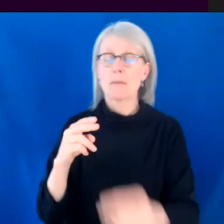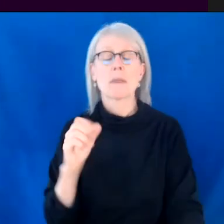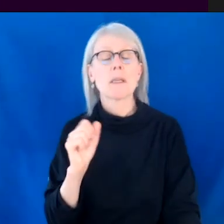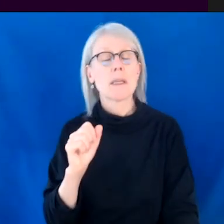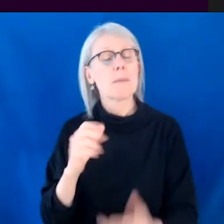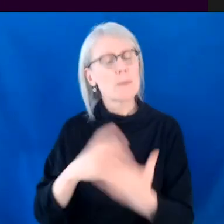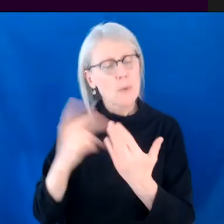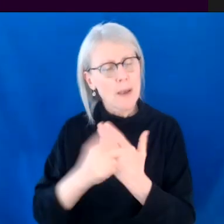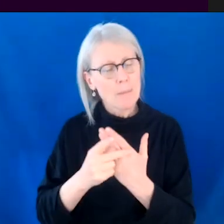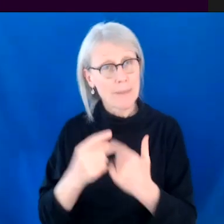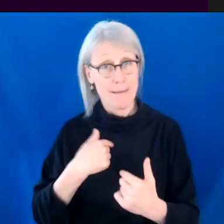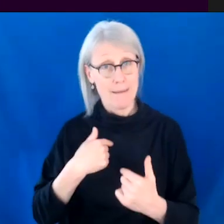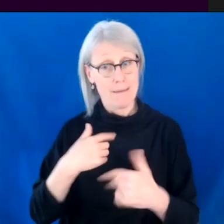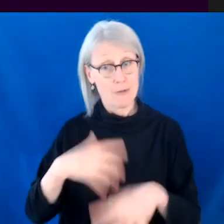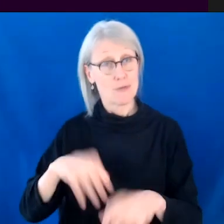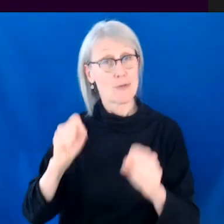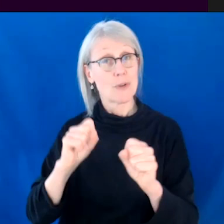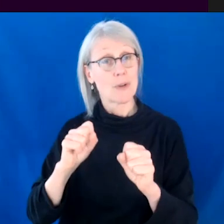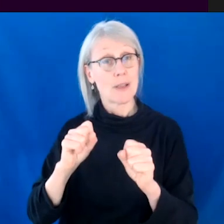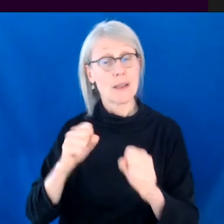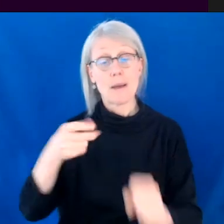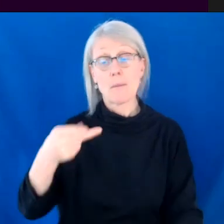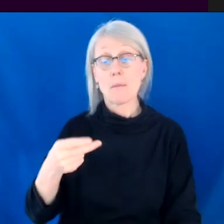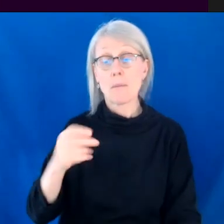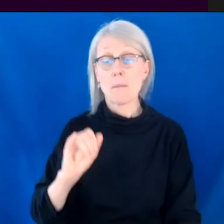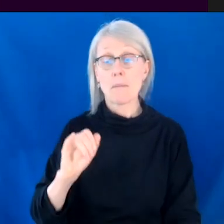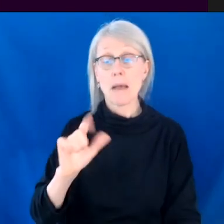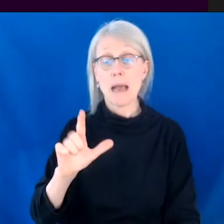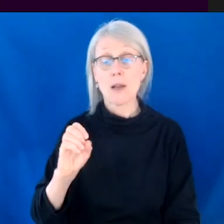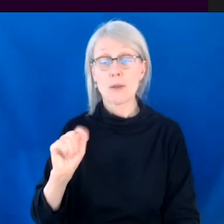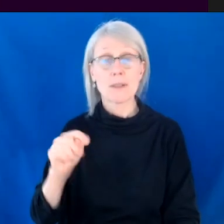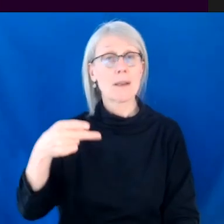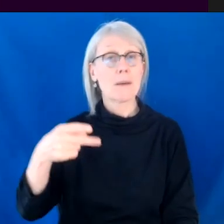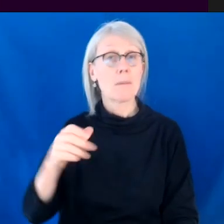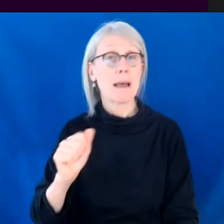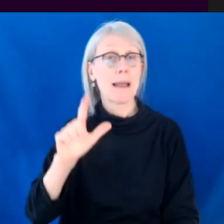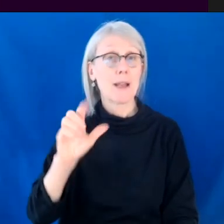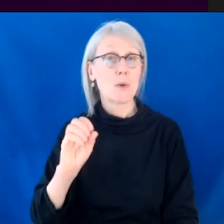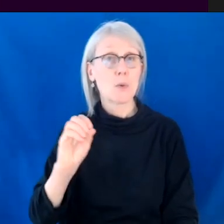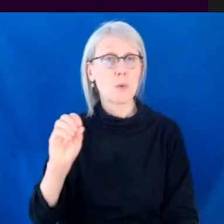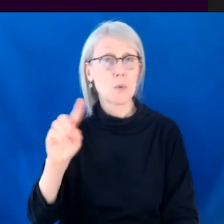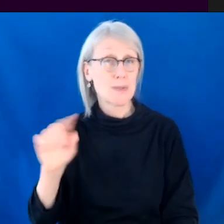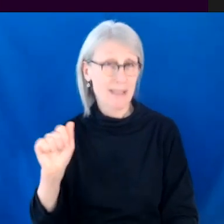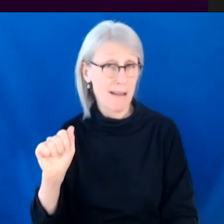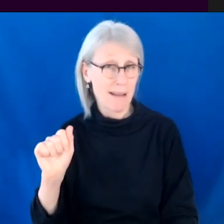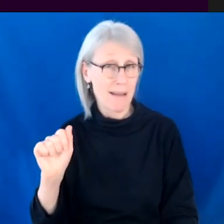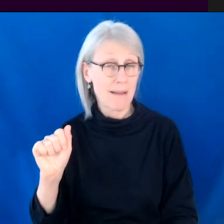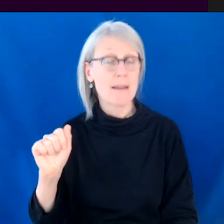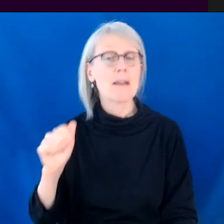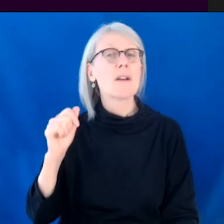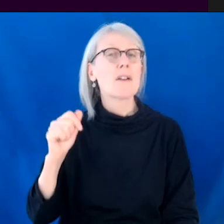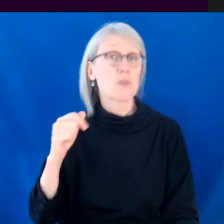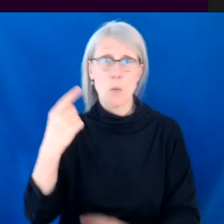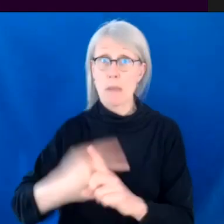program I did was called pilot Palooza to write a pilot in